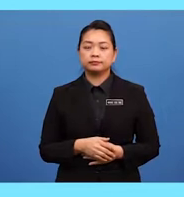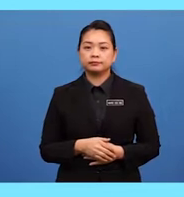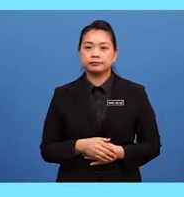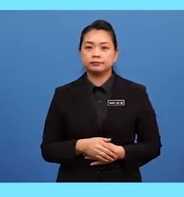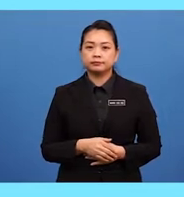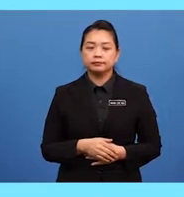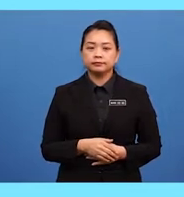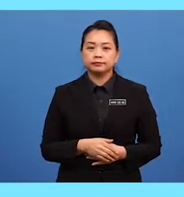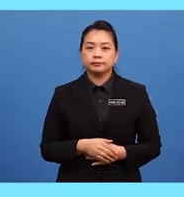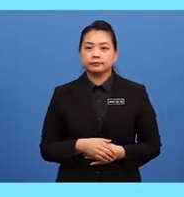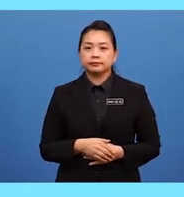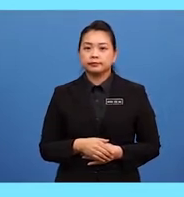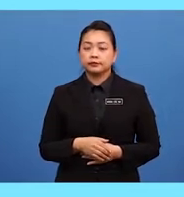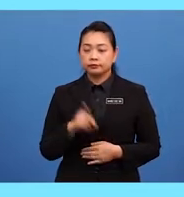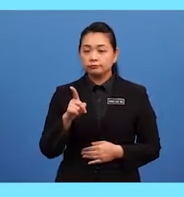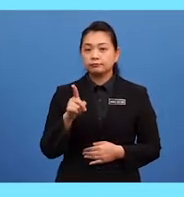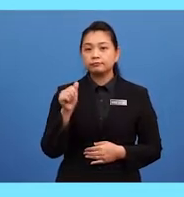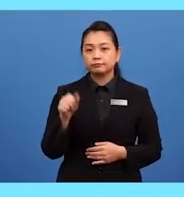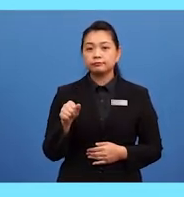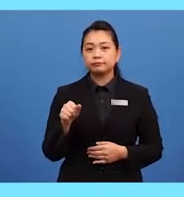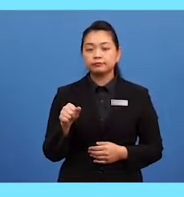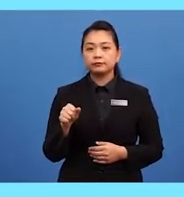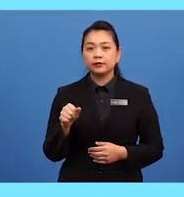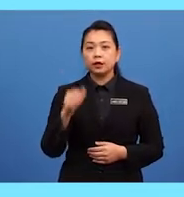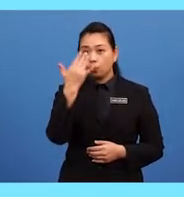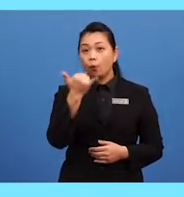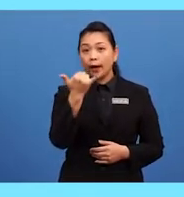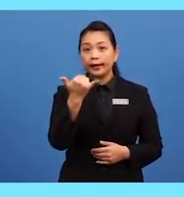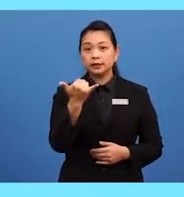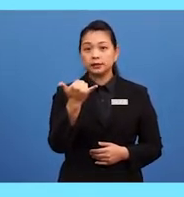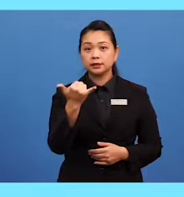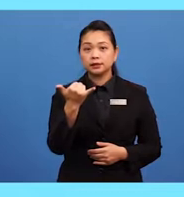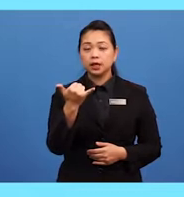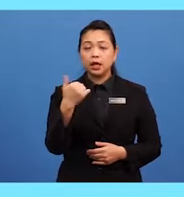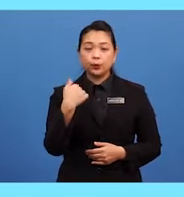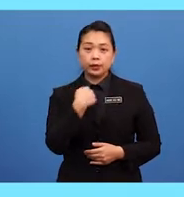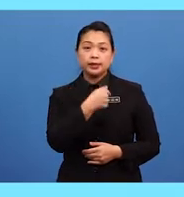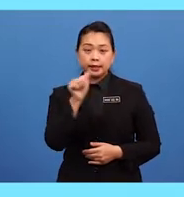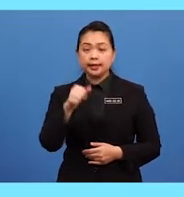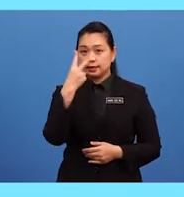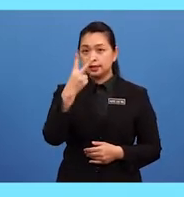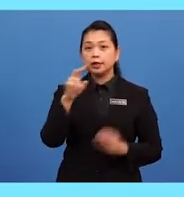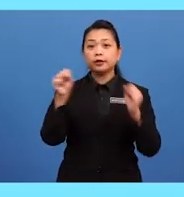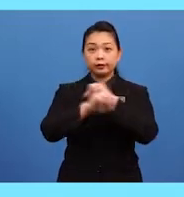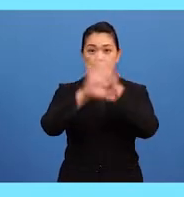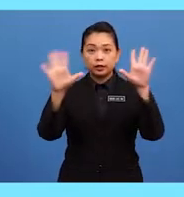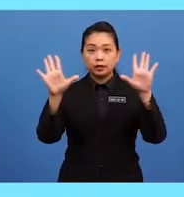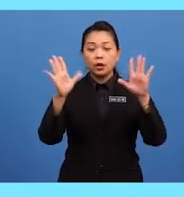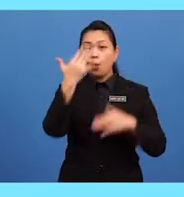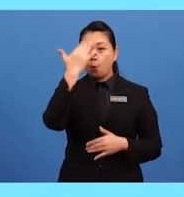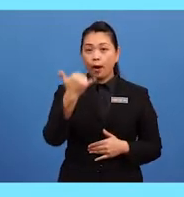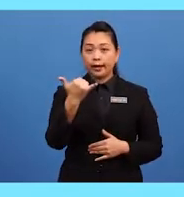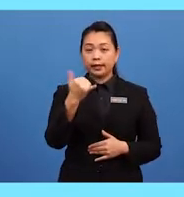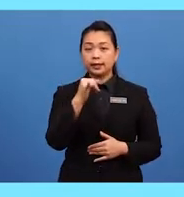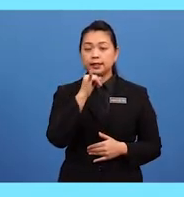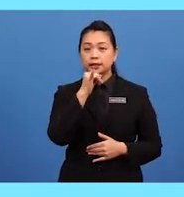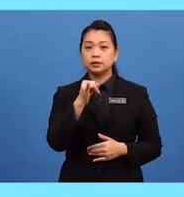phrase represent? You got it right. It's Y. As you can see clearly here, Y stands